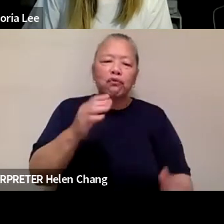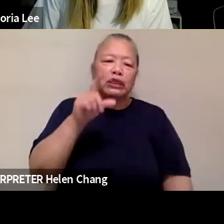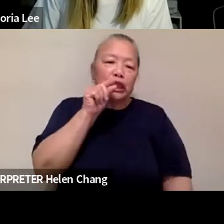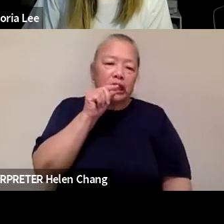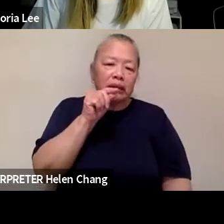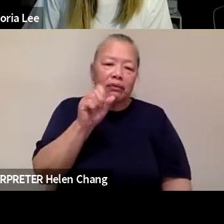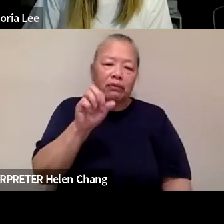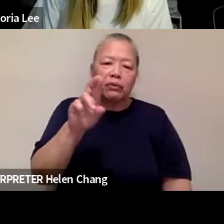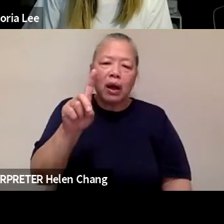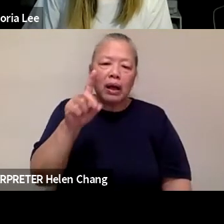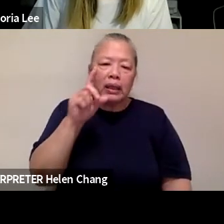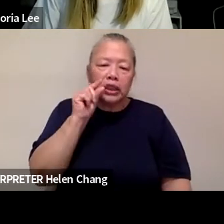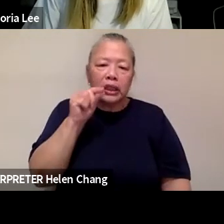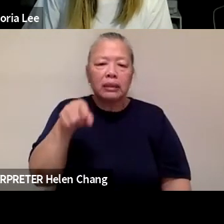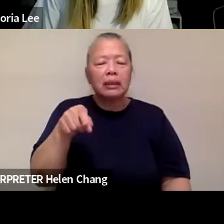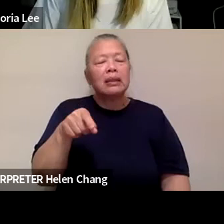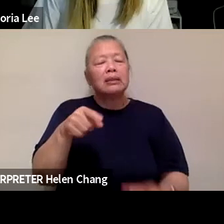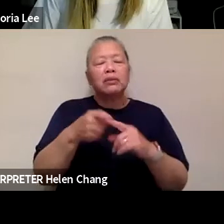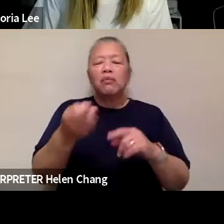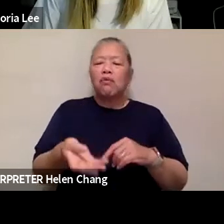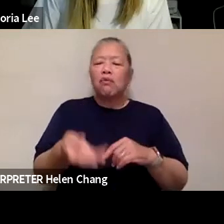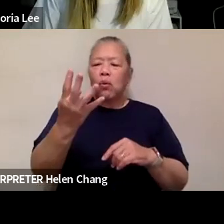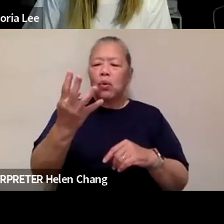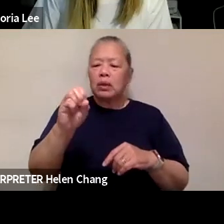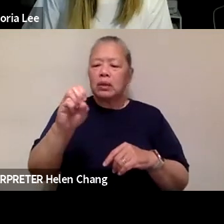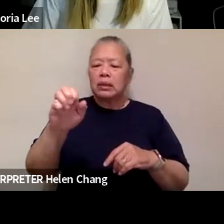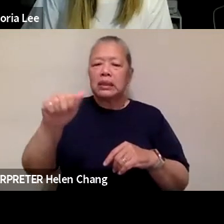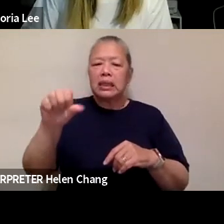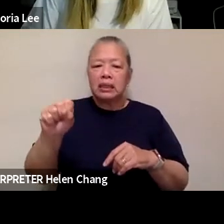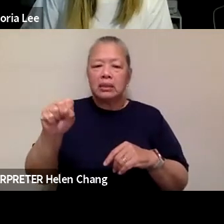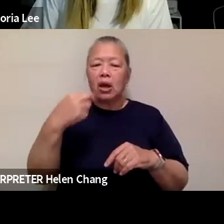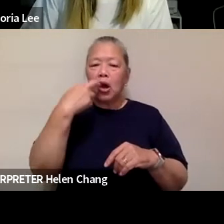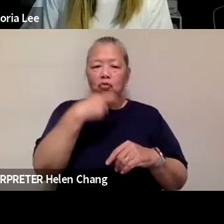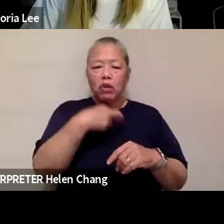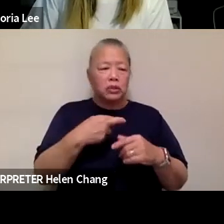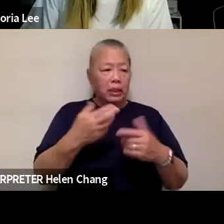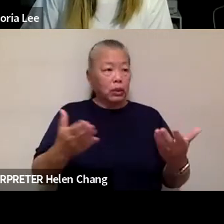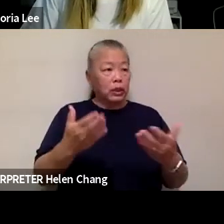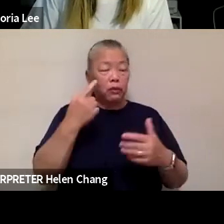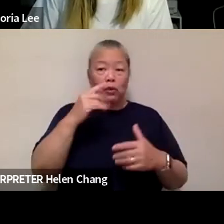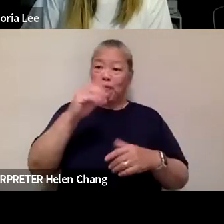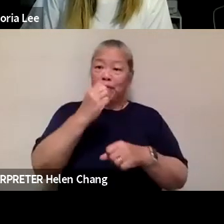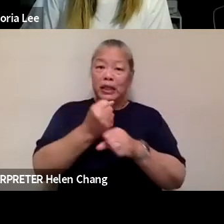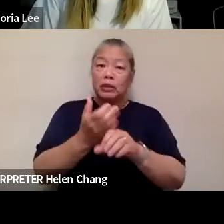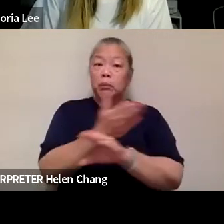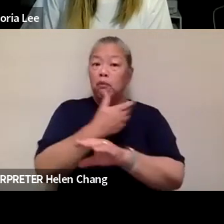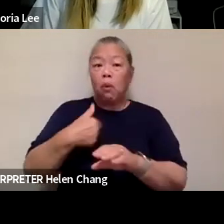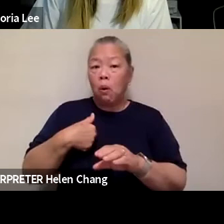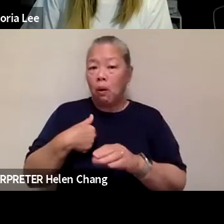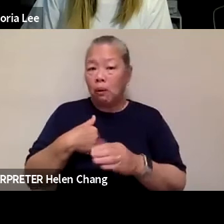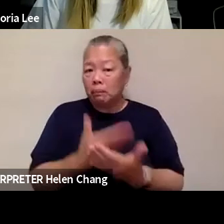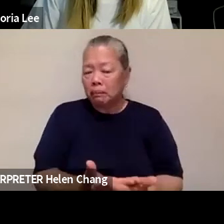of Four Seas, which was a restaurant that was here for 50 years before me. It's their recipe, pretty much verbatim.